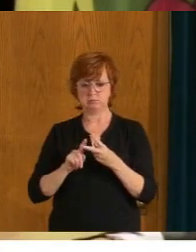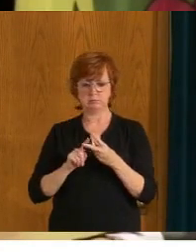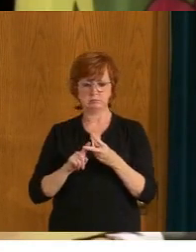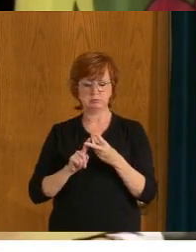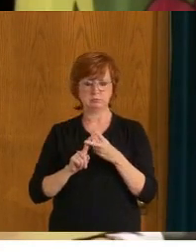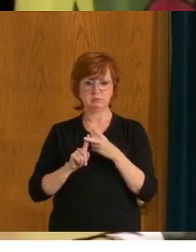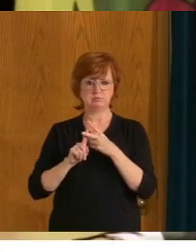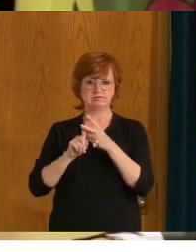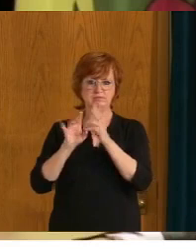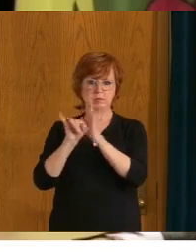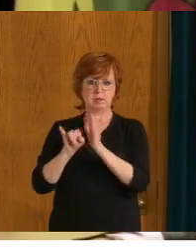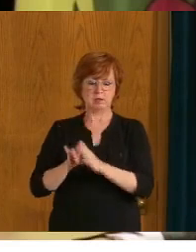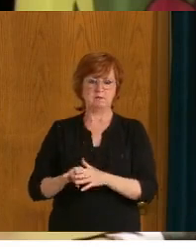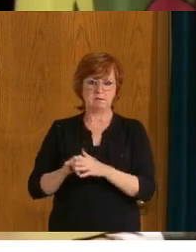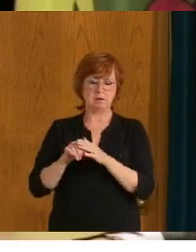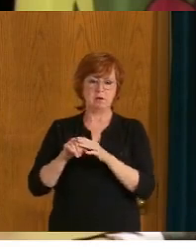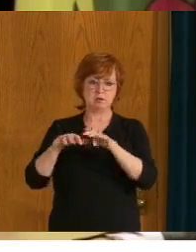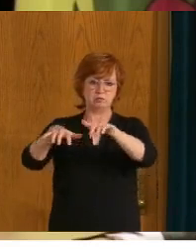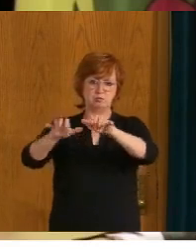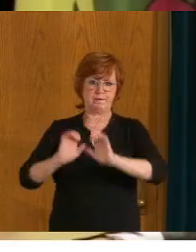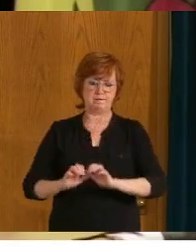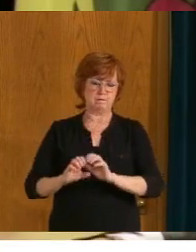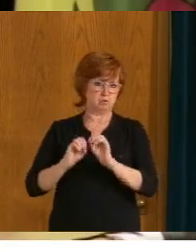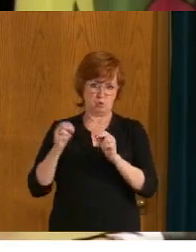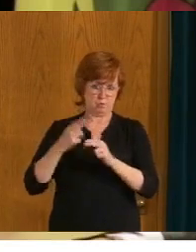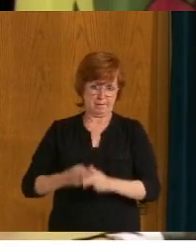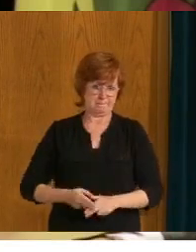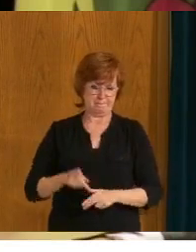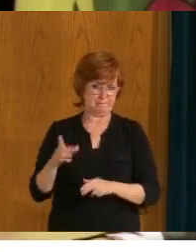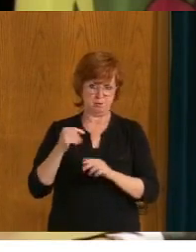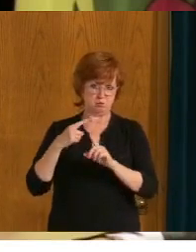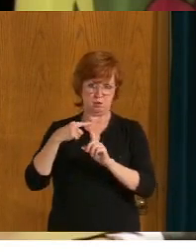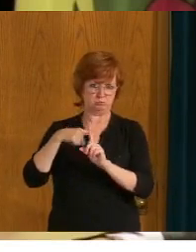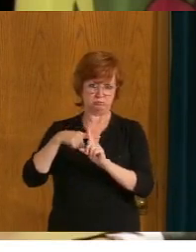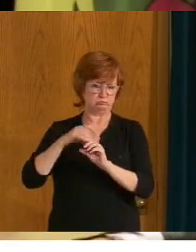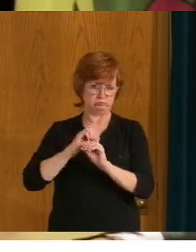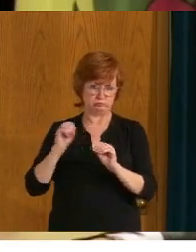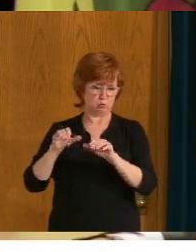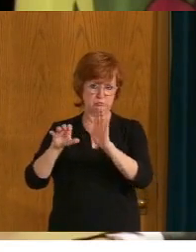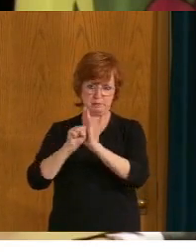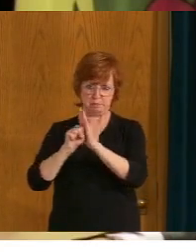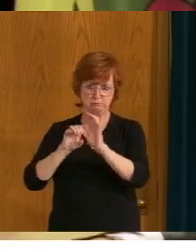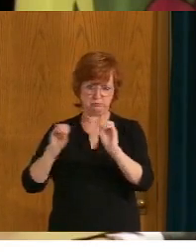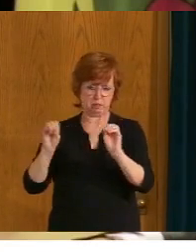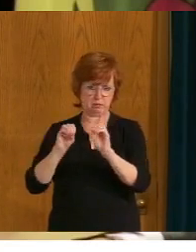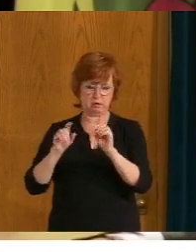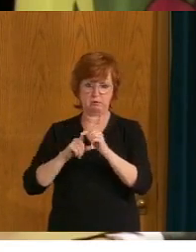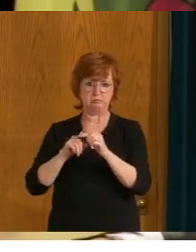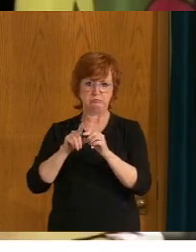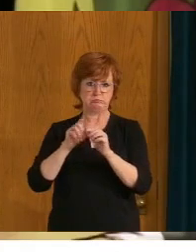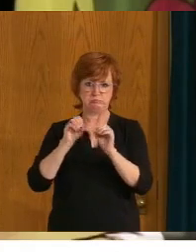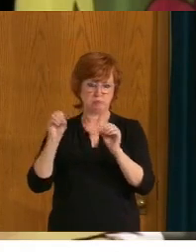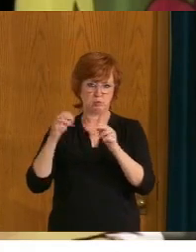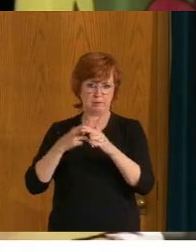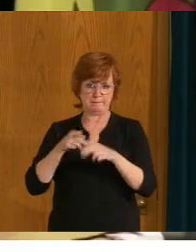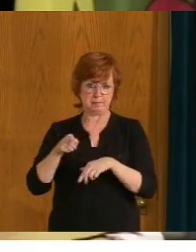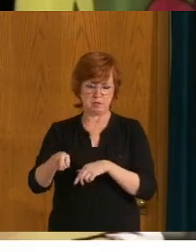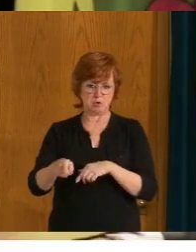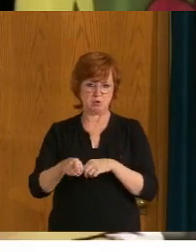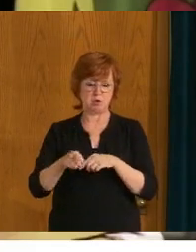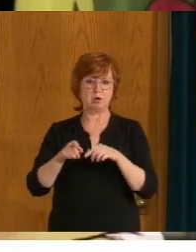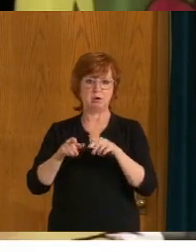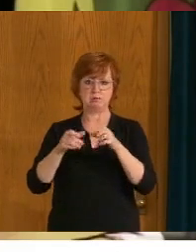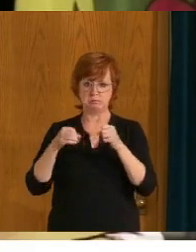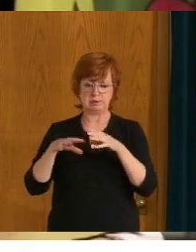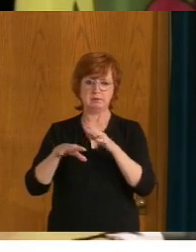you know, the identification of a number of unmarked graves. And we expect there will likely be more in the, in the weeks ahead in this province and in this nation, um, that this is